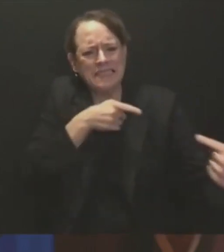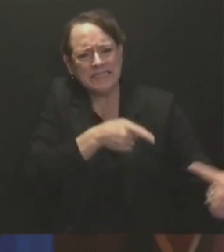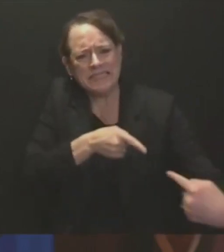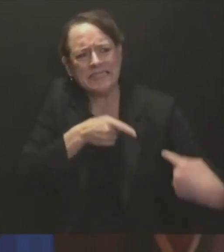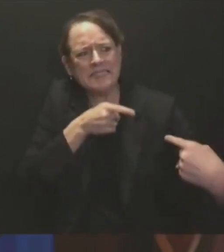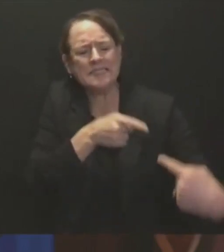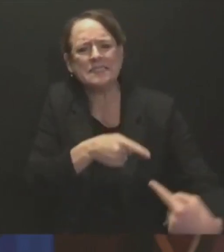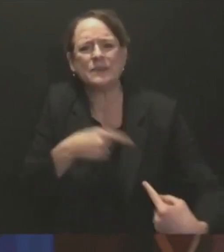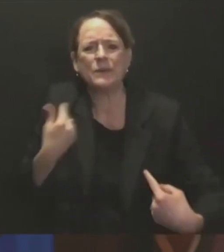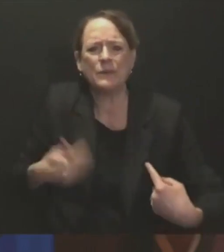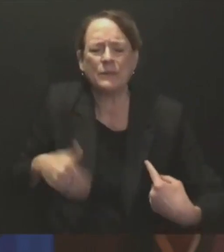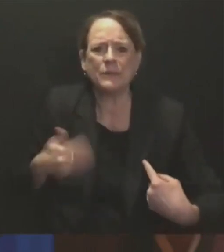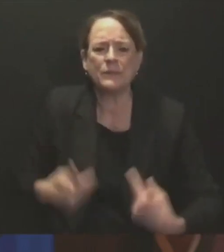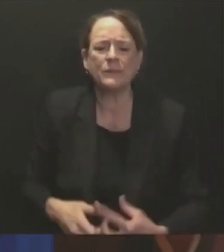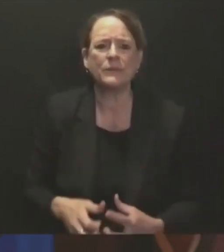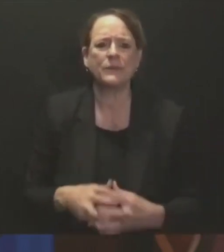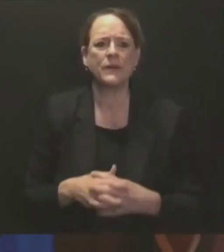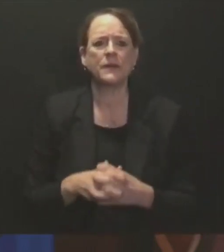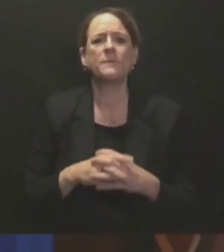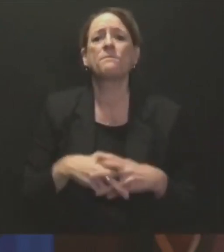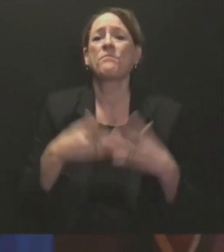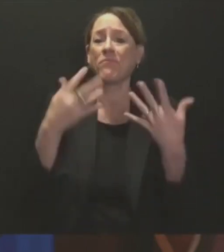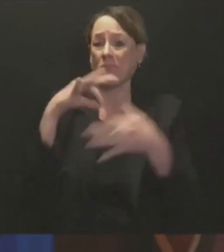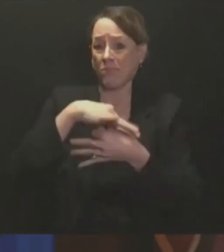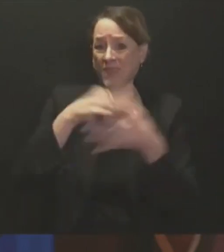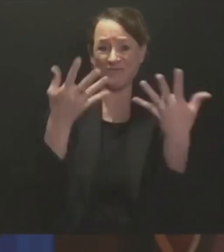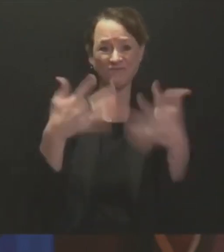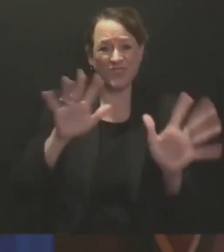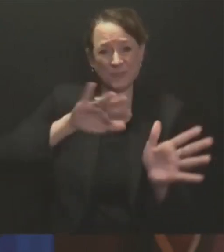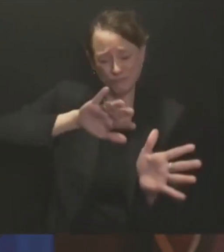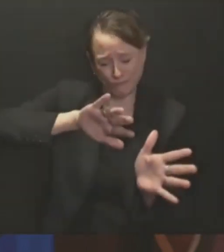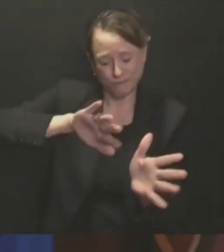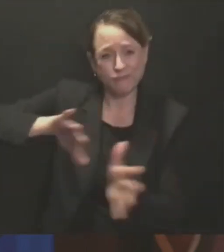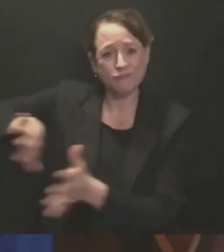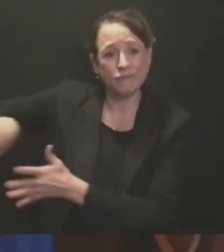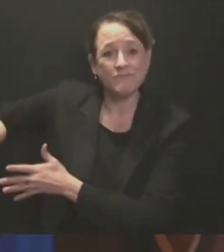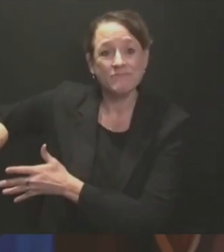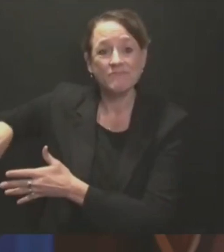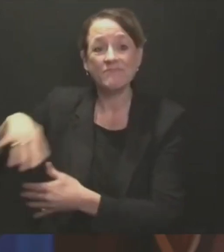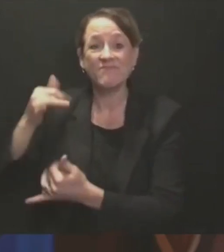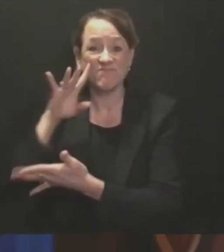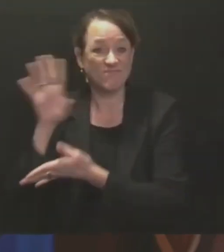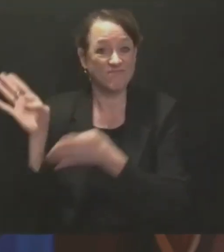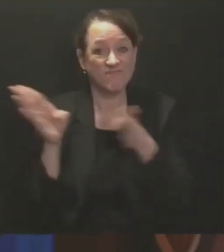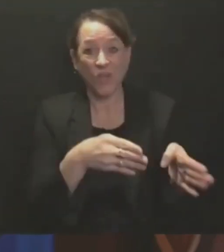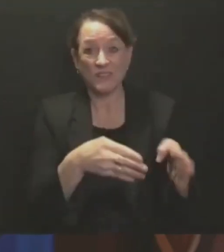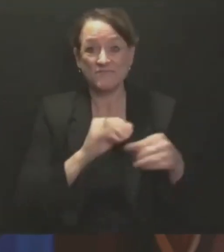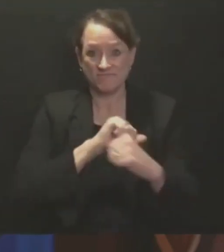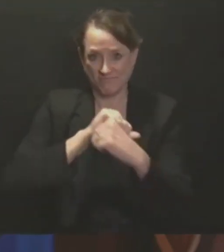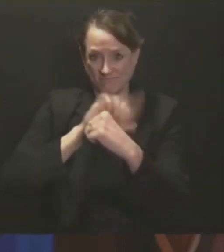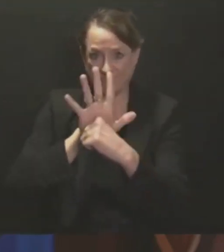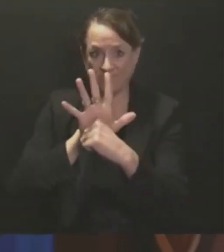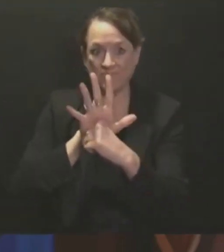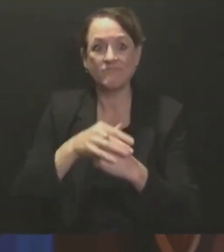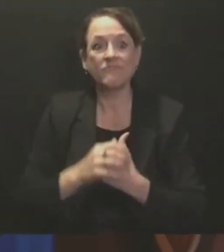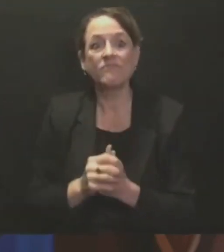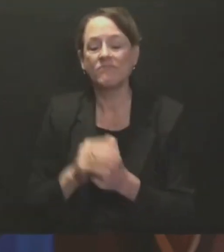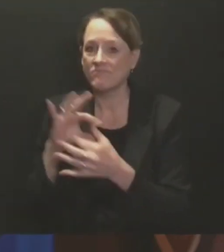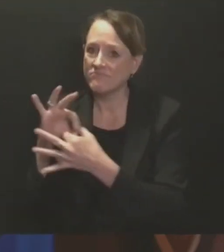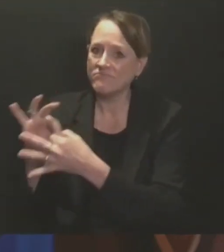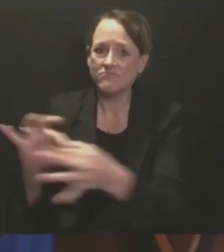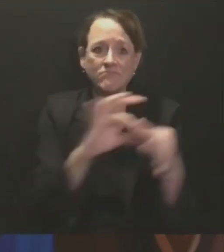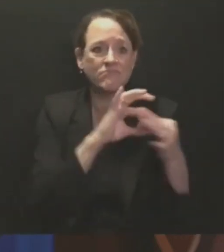called upon to remember the things that unite us, and that includes the struggles that we share. We must now return our